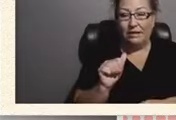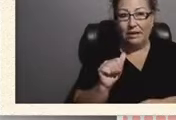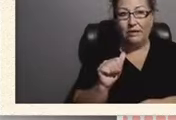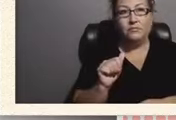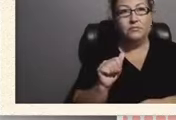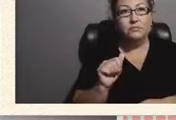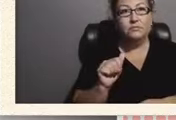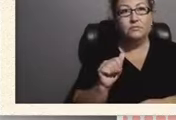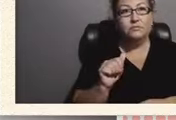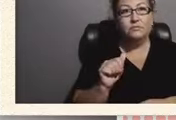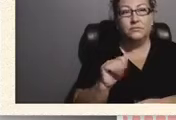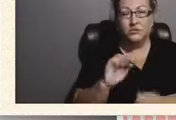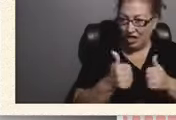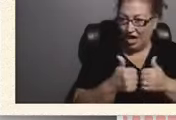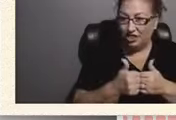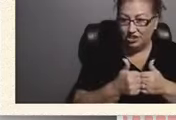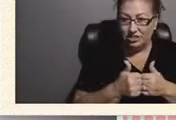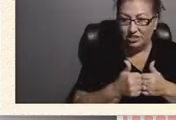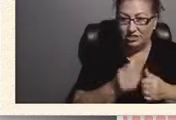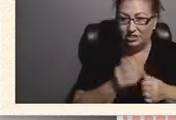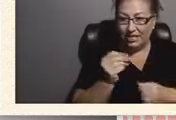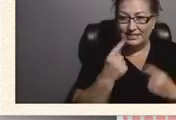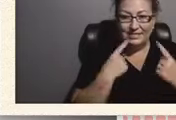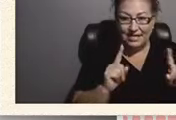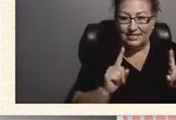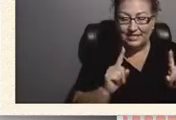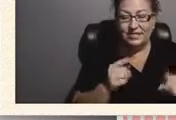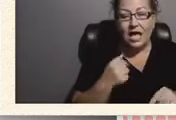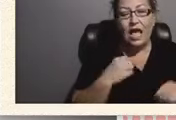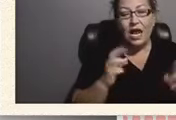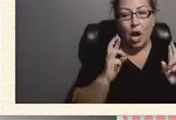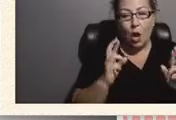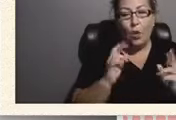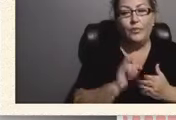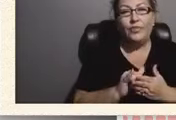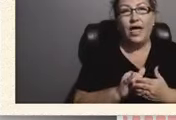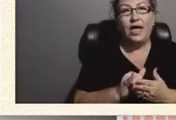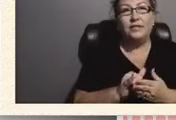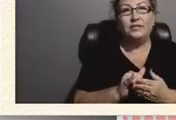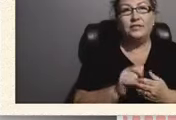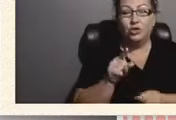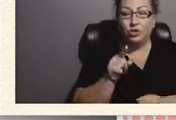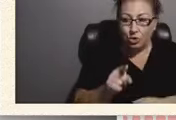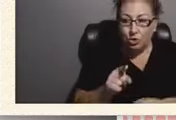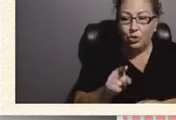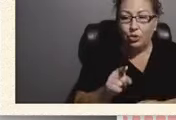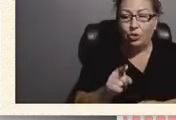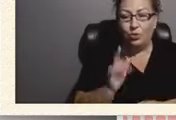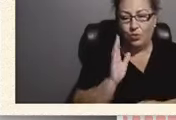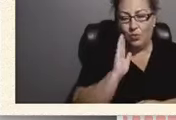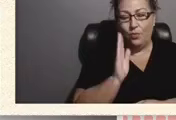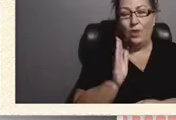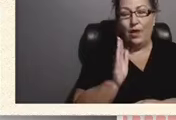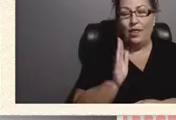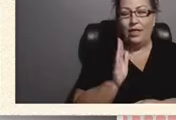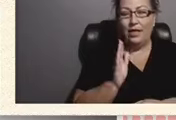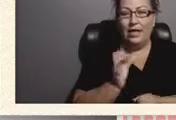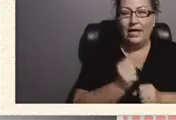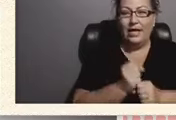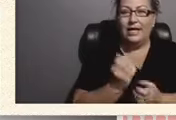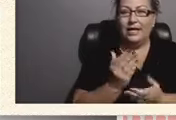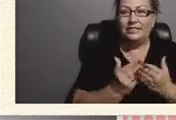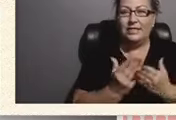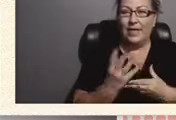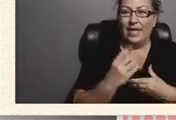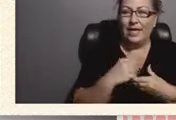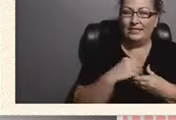community and successes and i hope that you would gain some insights as to how to move